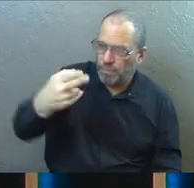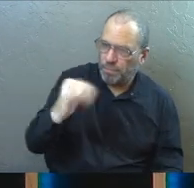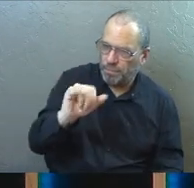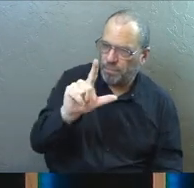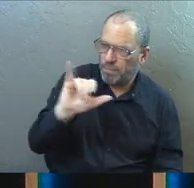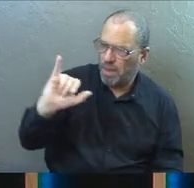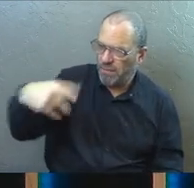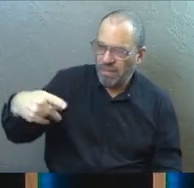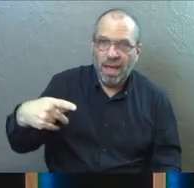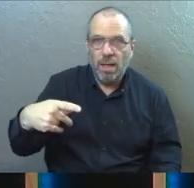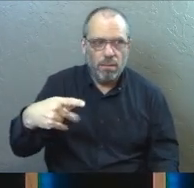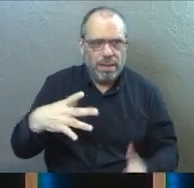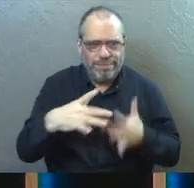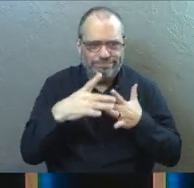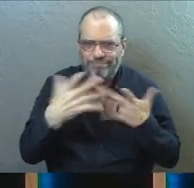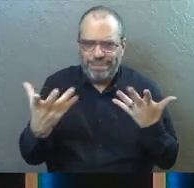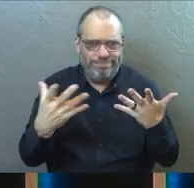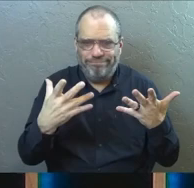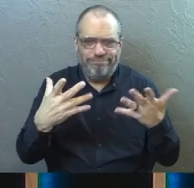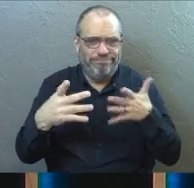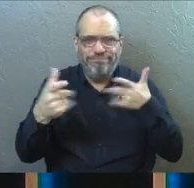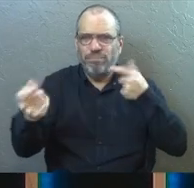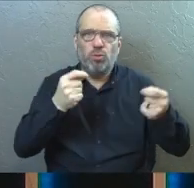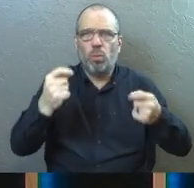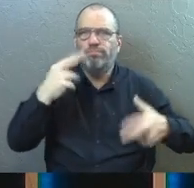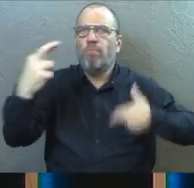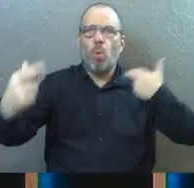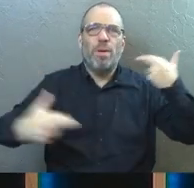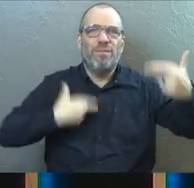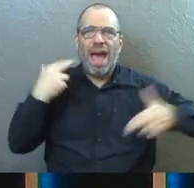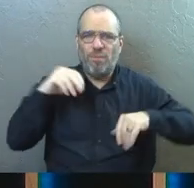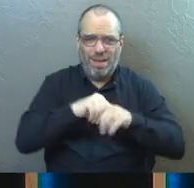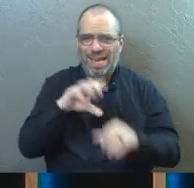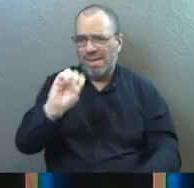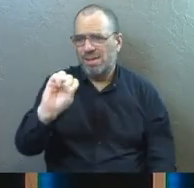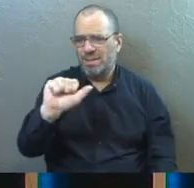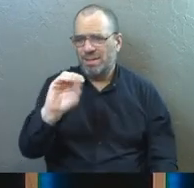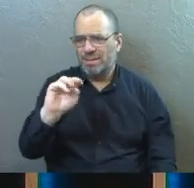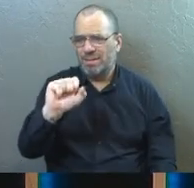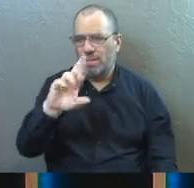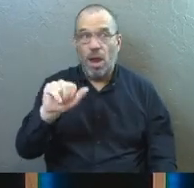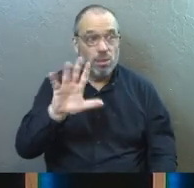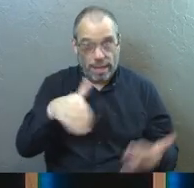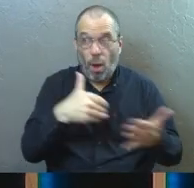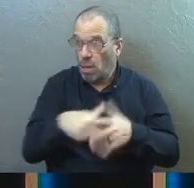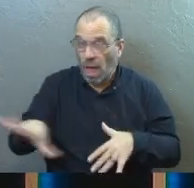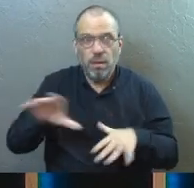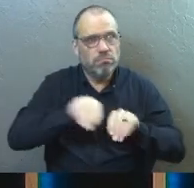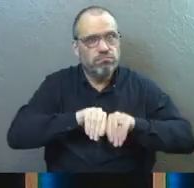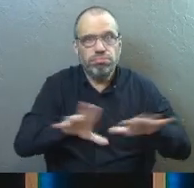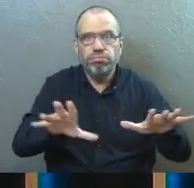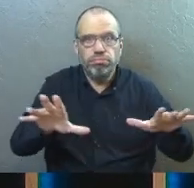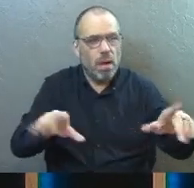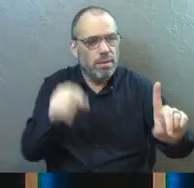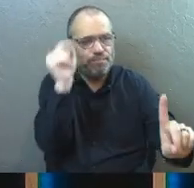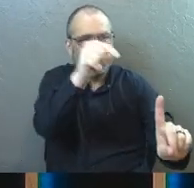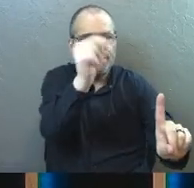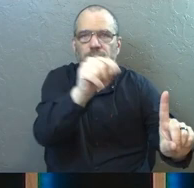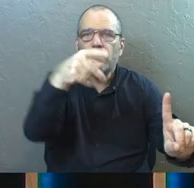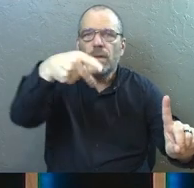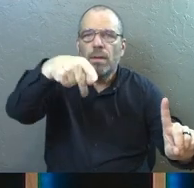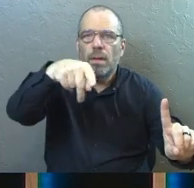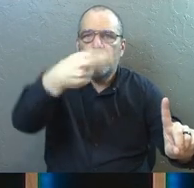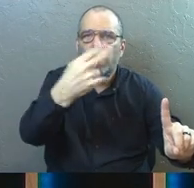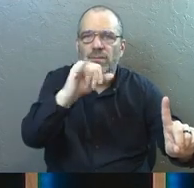is leading a revival in Samaria. So he's scattered like everybody else did, but he's